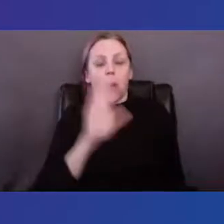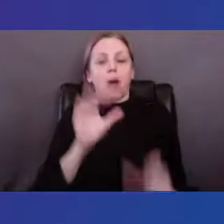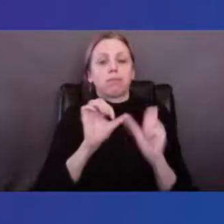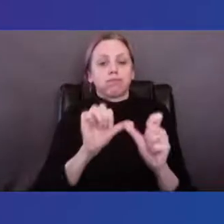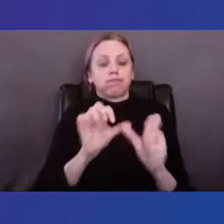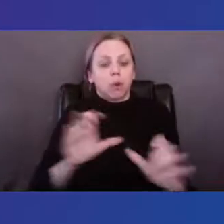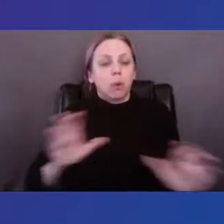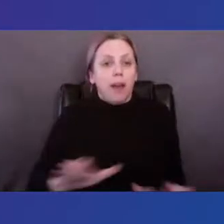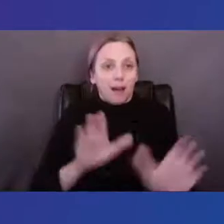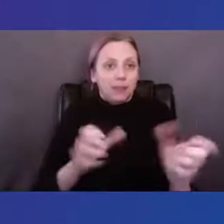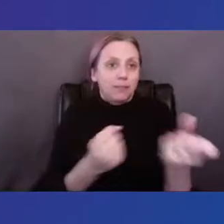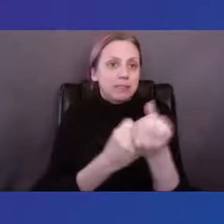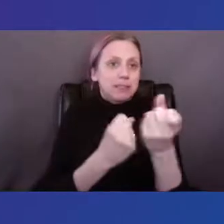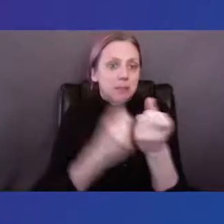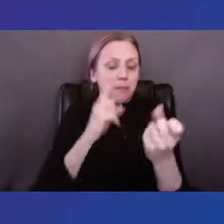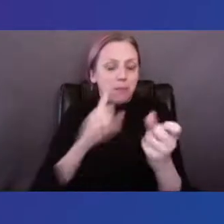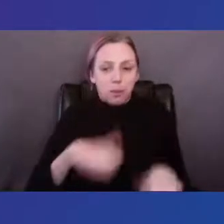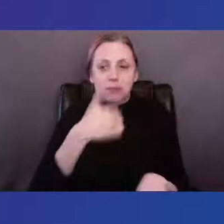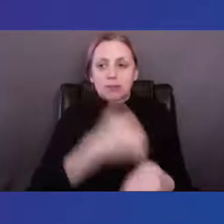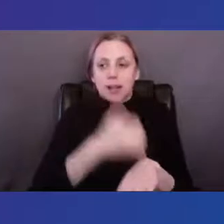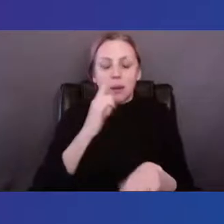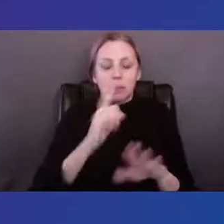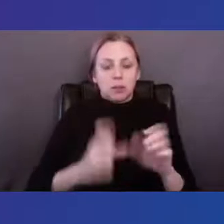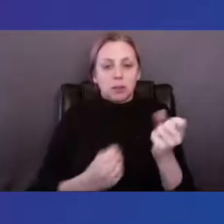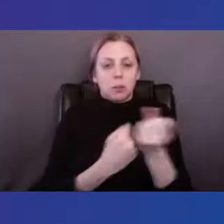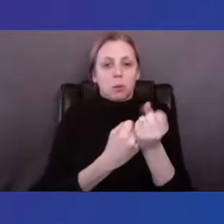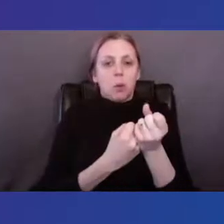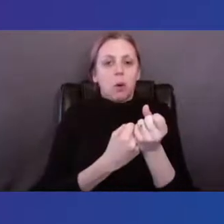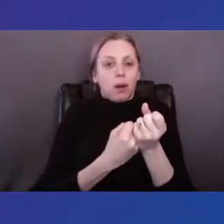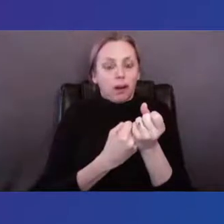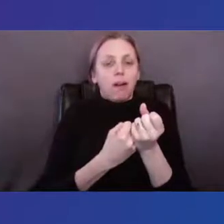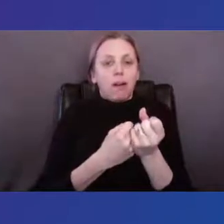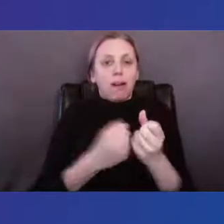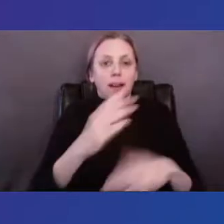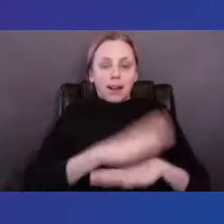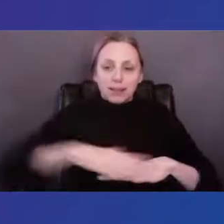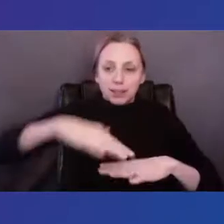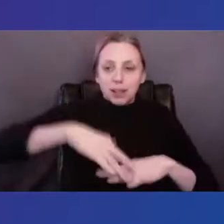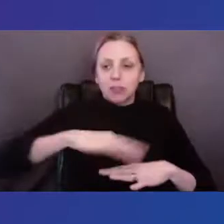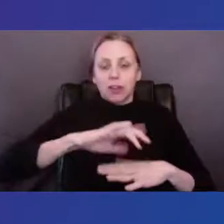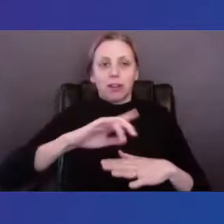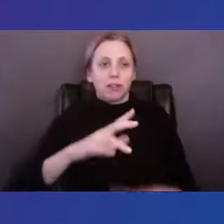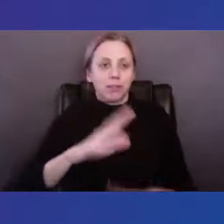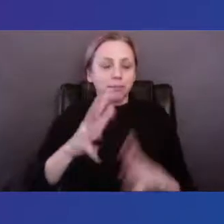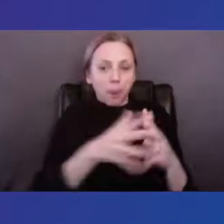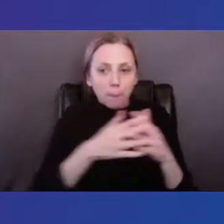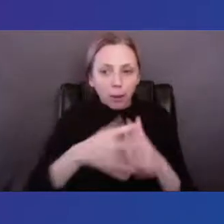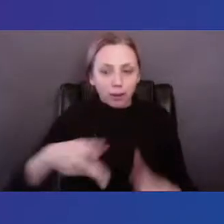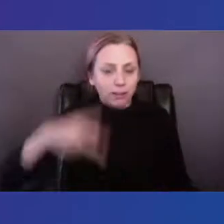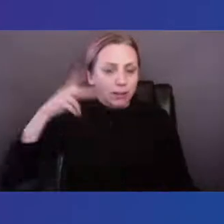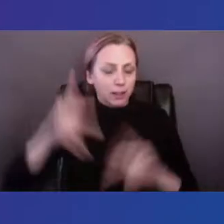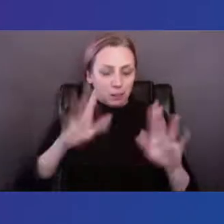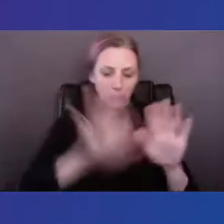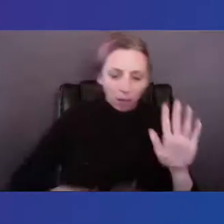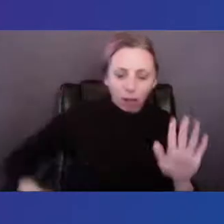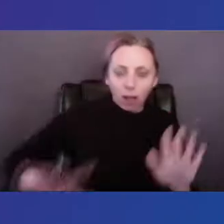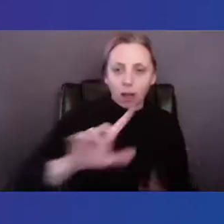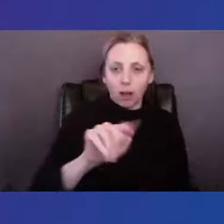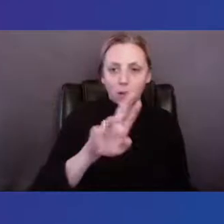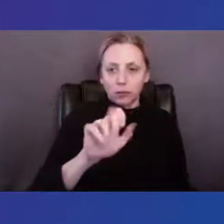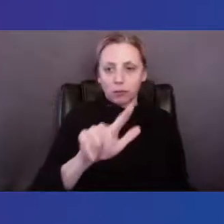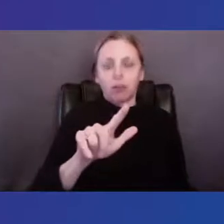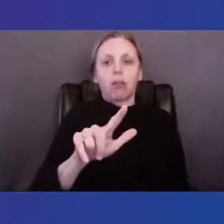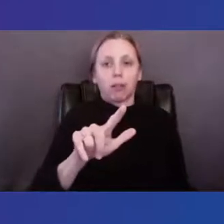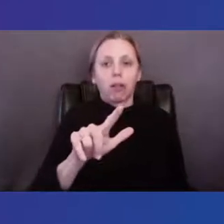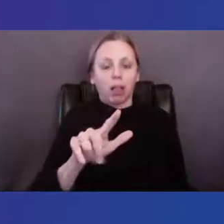activism and organizing in support of indigenous, first nations, and American Indian peoples across Turtle Island and American